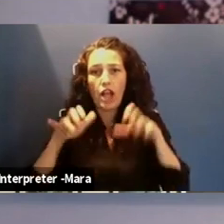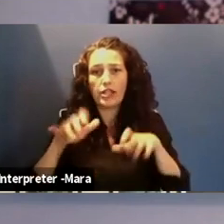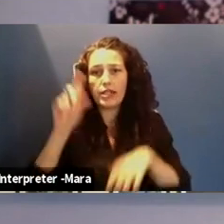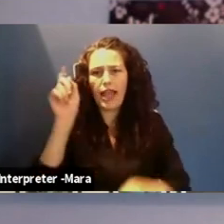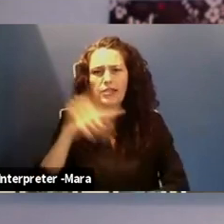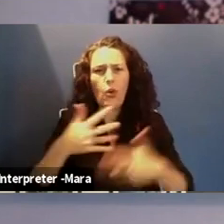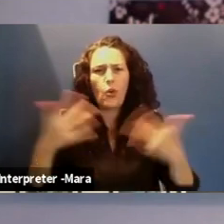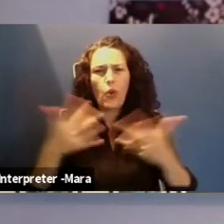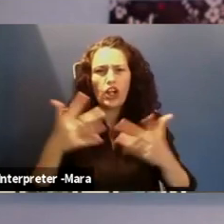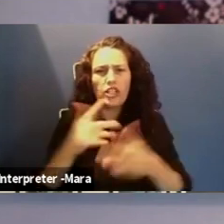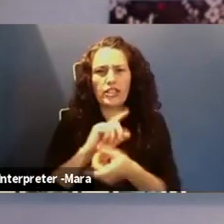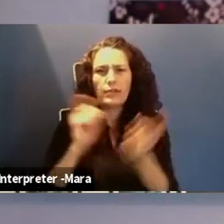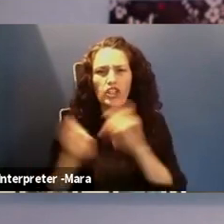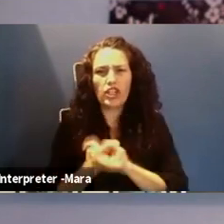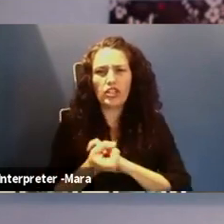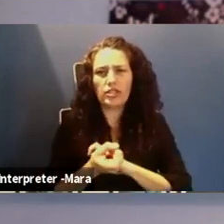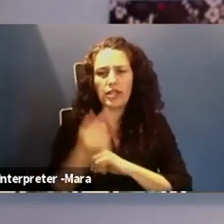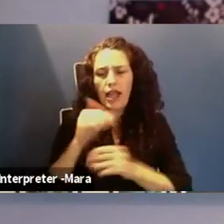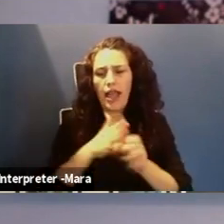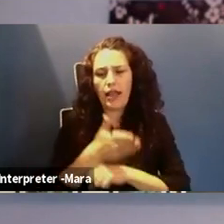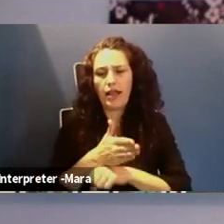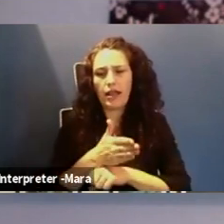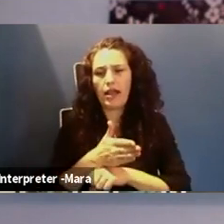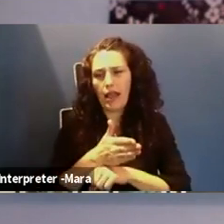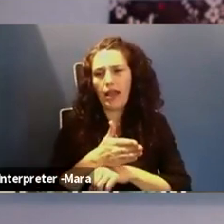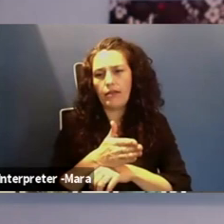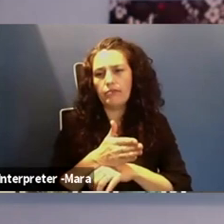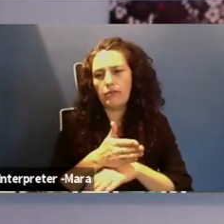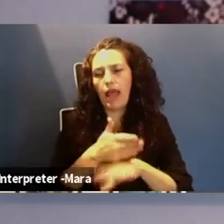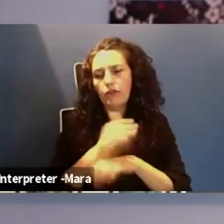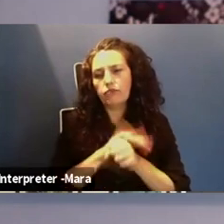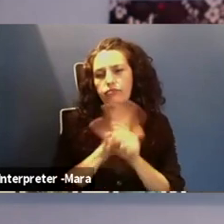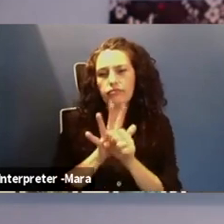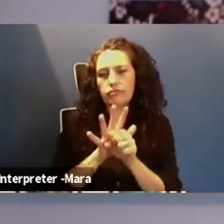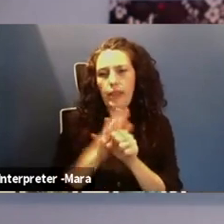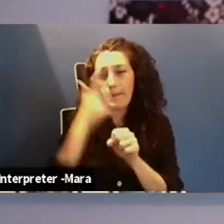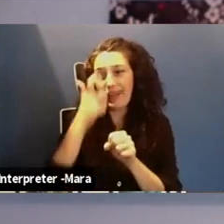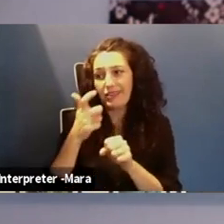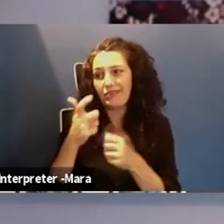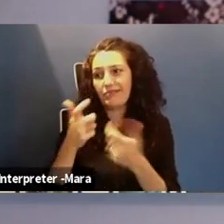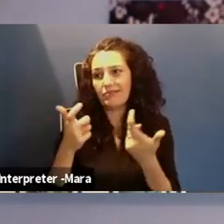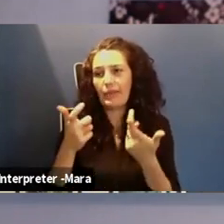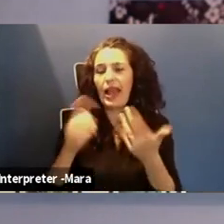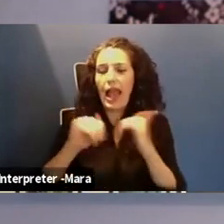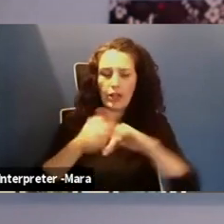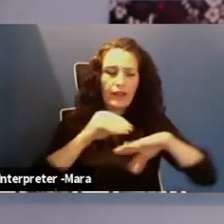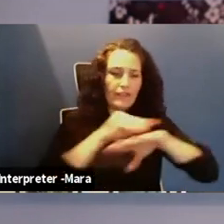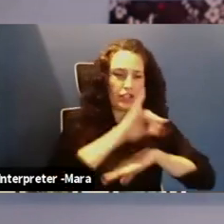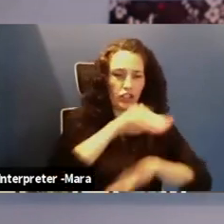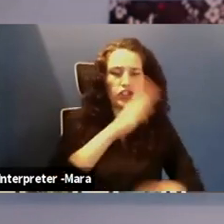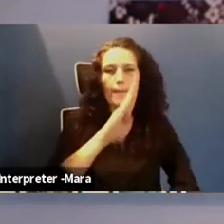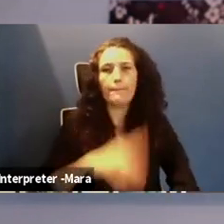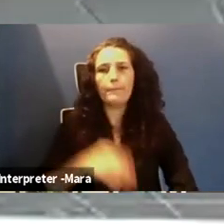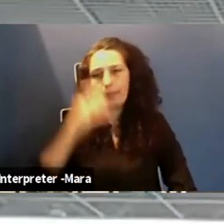what are some changes due to the pandemic for your job? So we can start with Dr. Podrowski for this one and then pass it on to our next speaker.